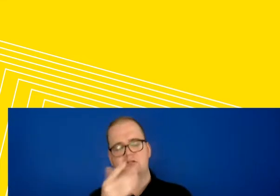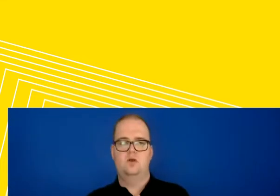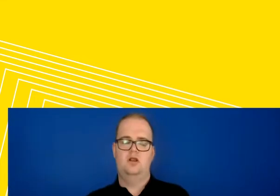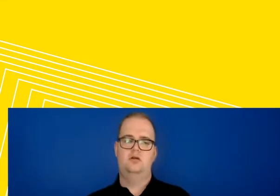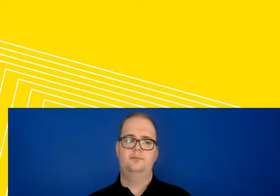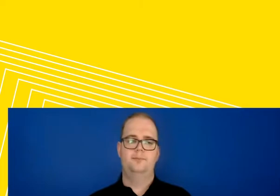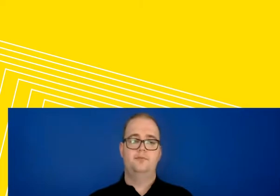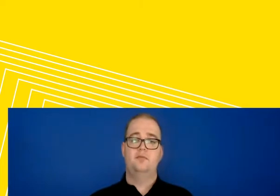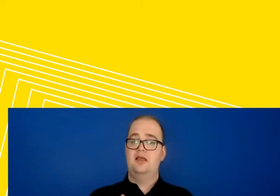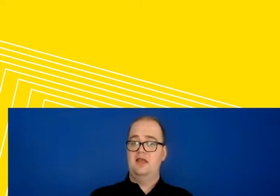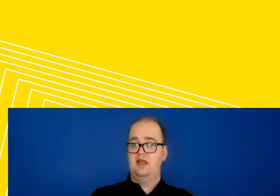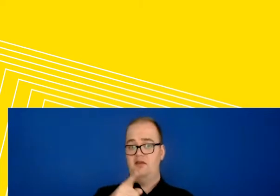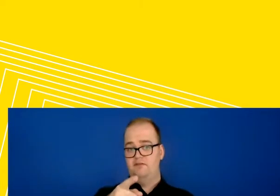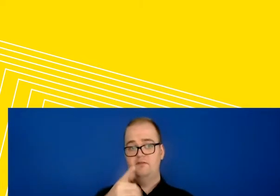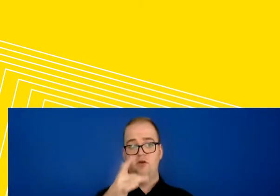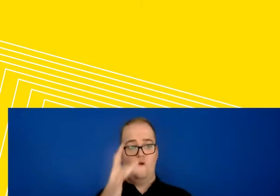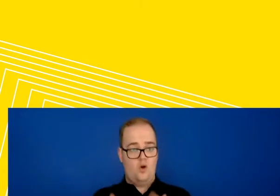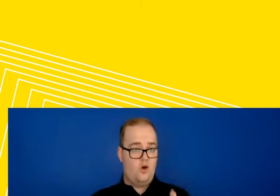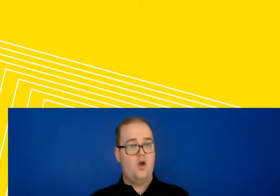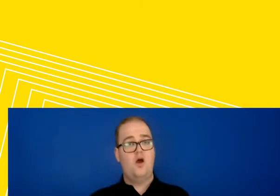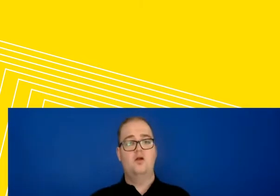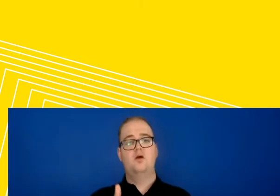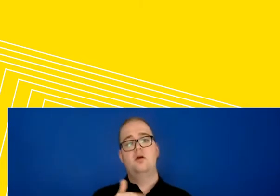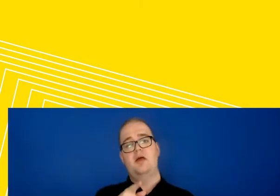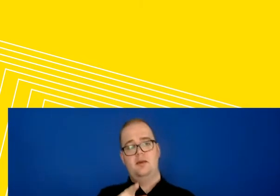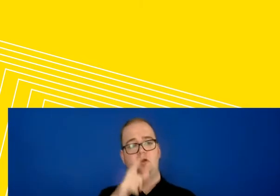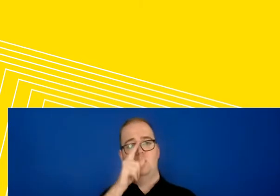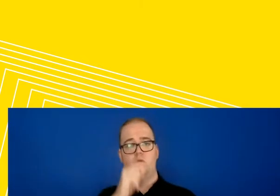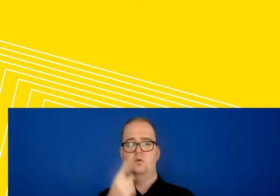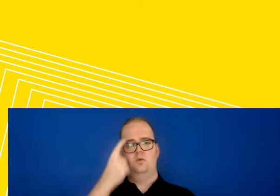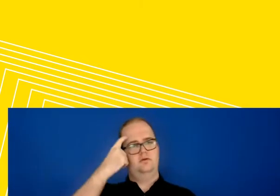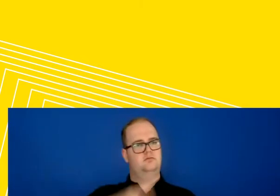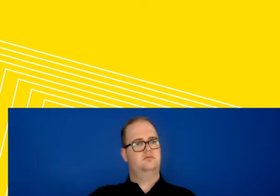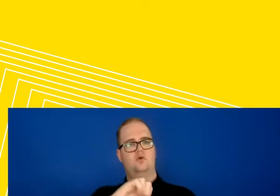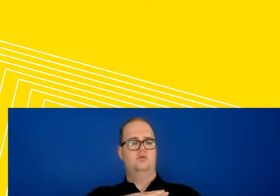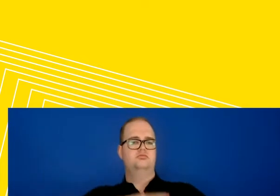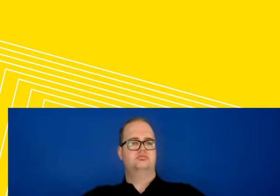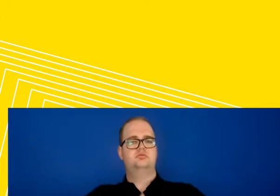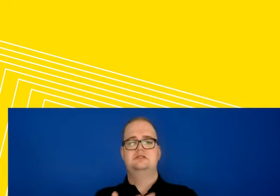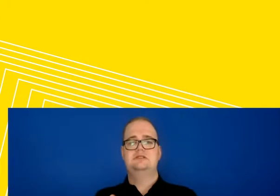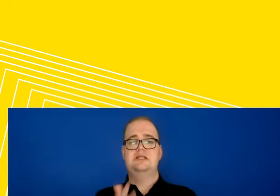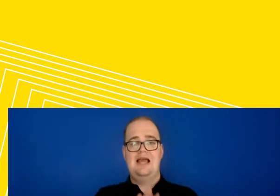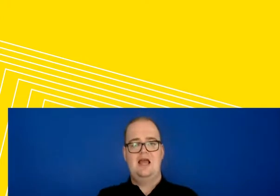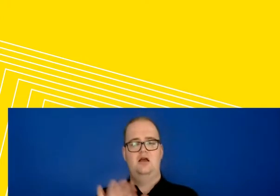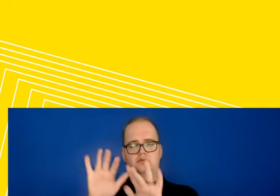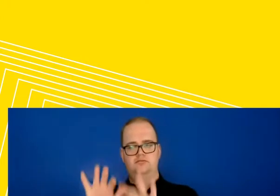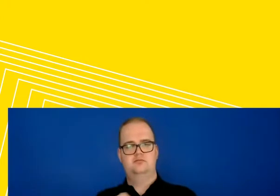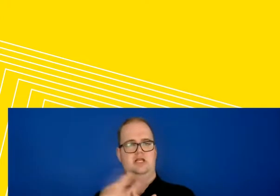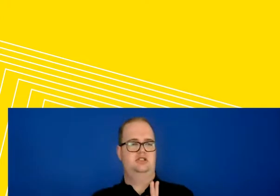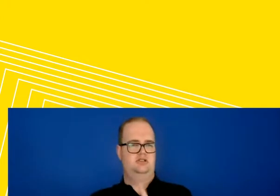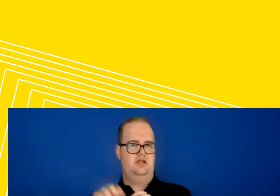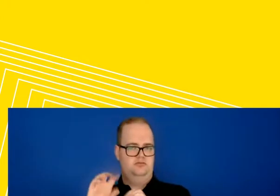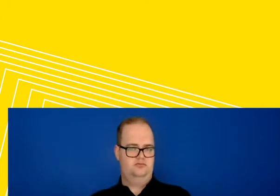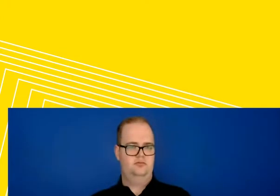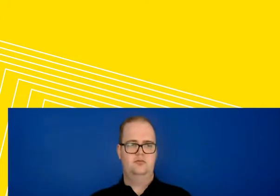acknowledge the lands they are on in the chat function. As we share our own knowledge and teaching and learning and